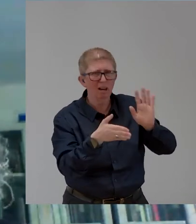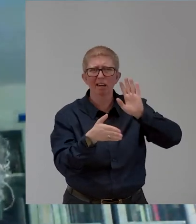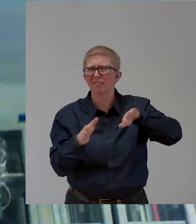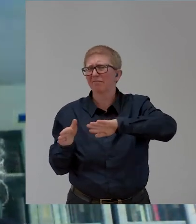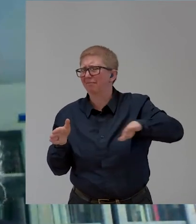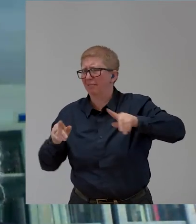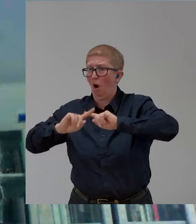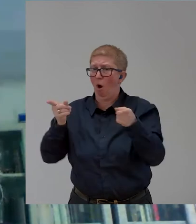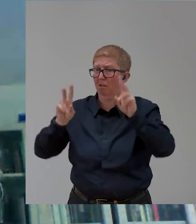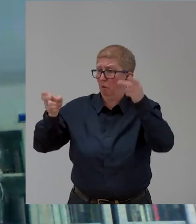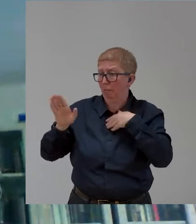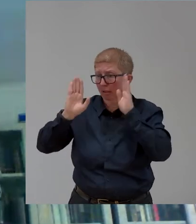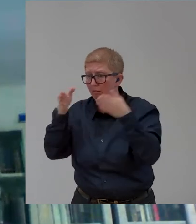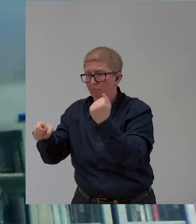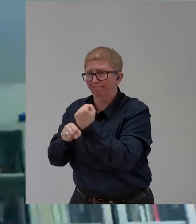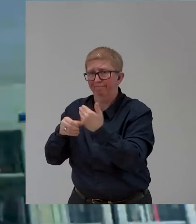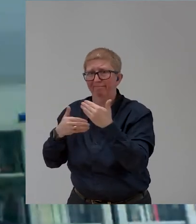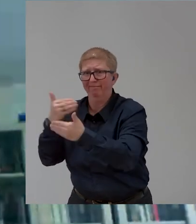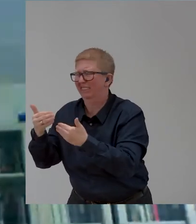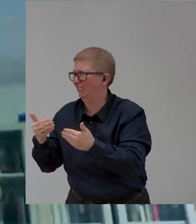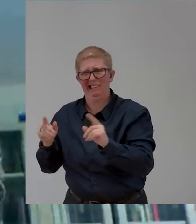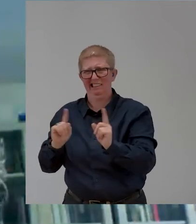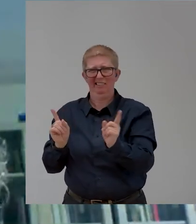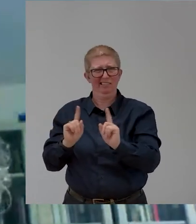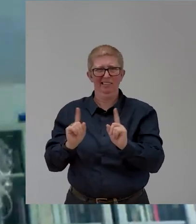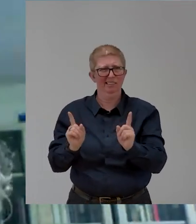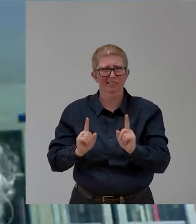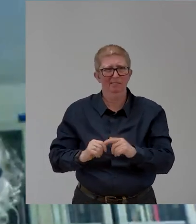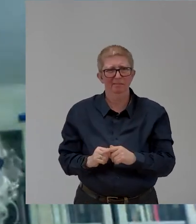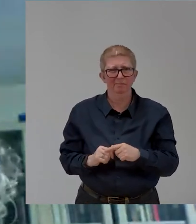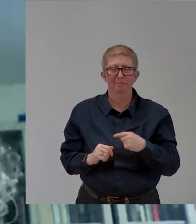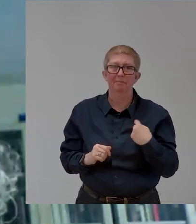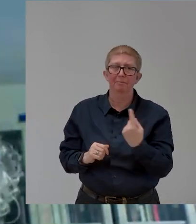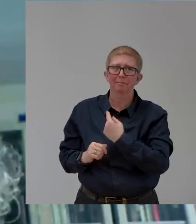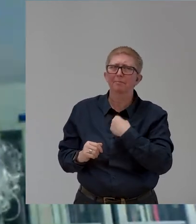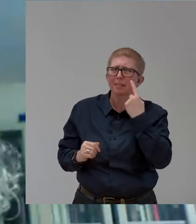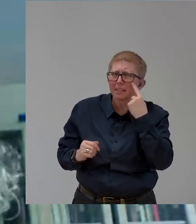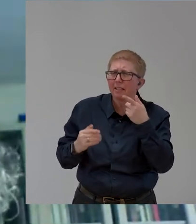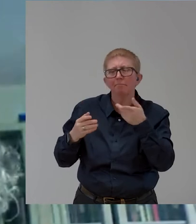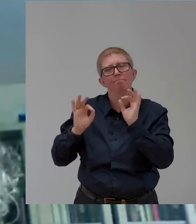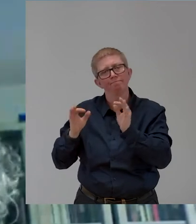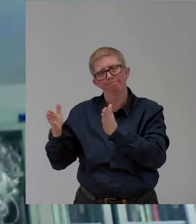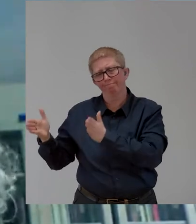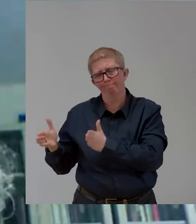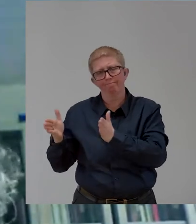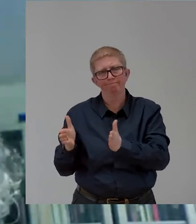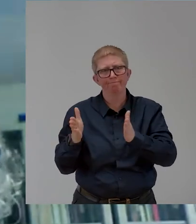I'm seeing more and more organizations that are convinced that this test needs to be passed and that they need to do much better